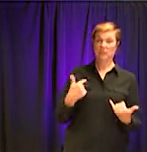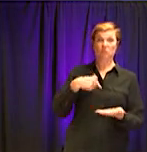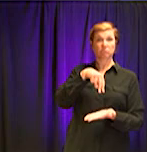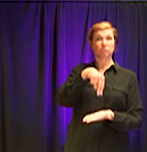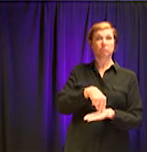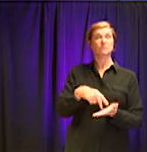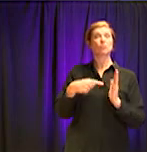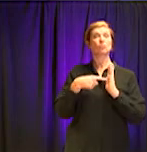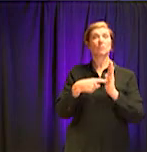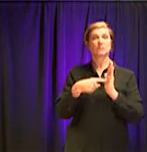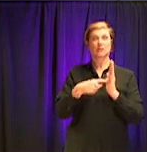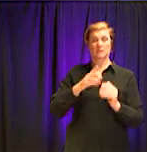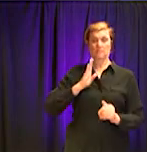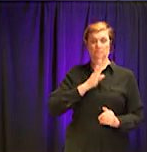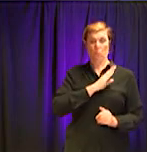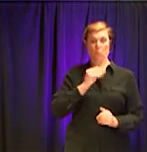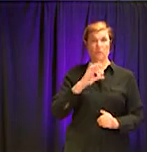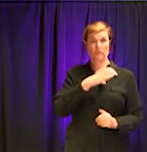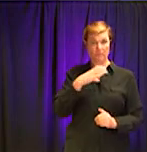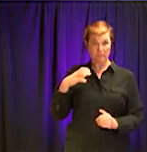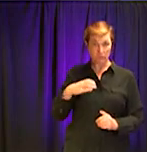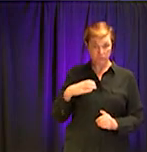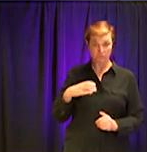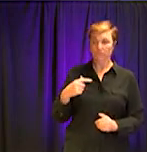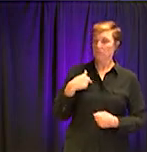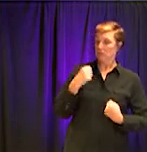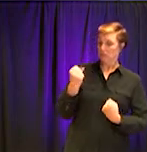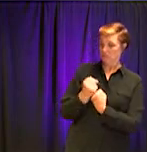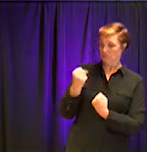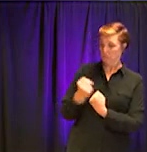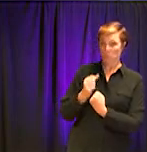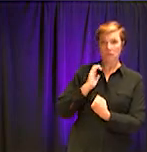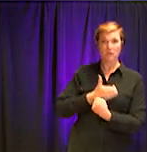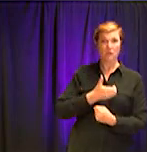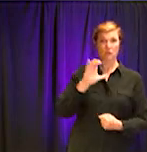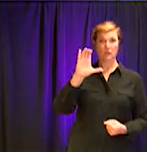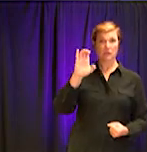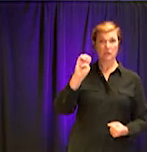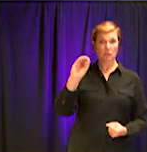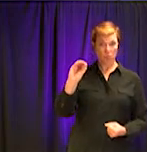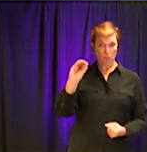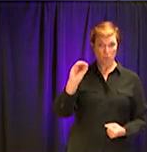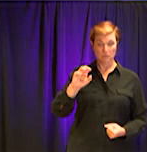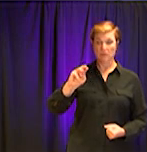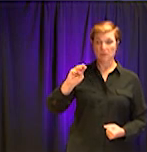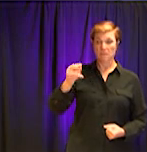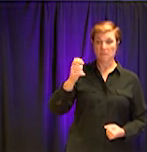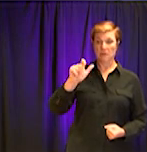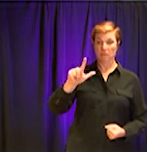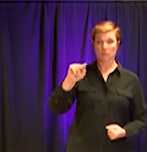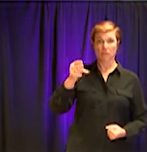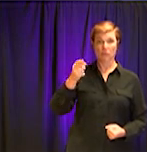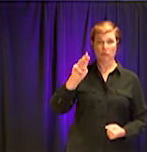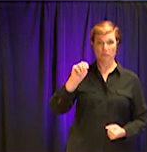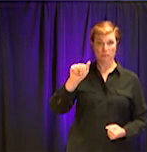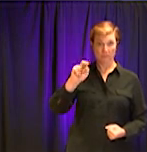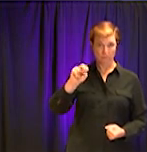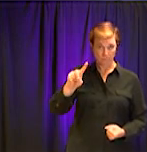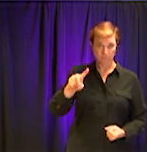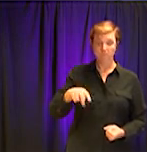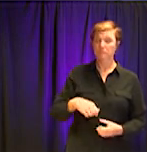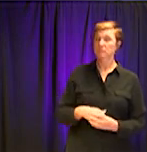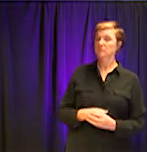solidarity with our CEO, Michael Thurman, and to underscore the point that we are unified